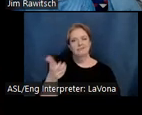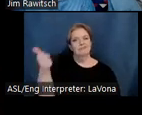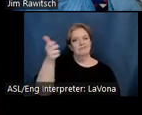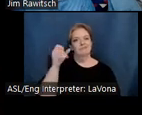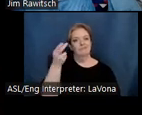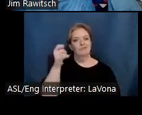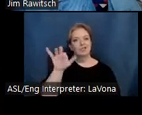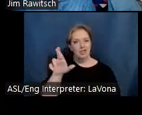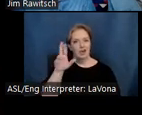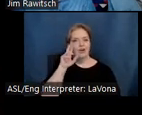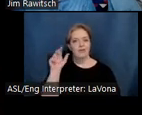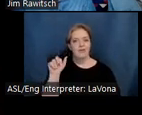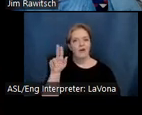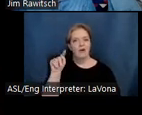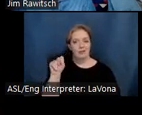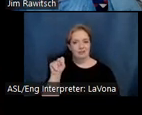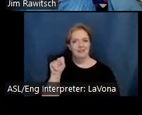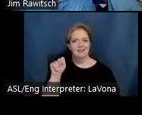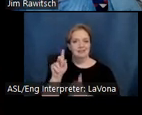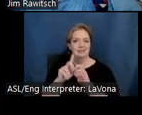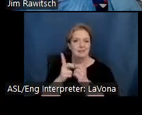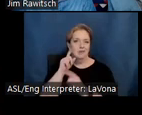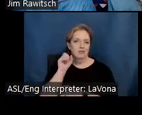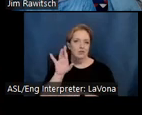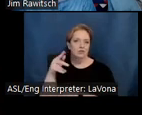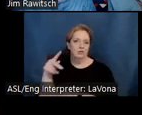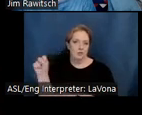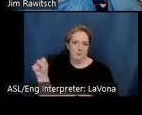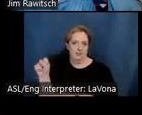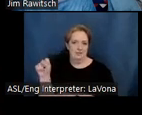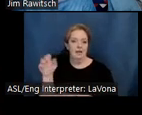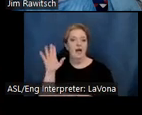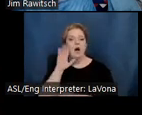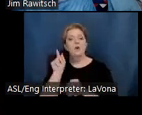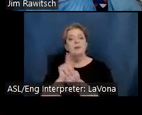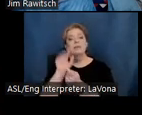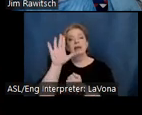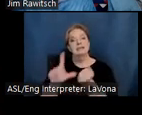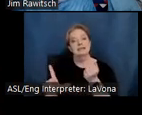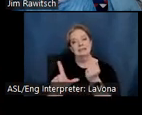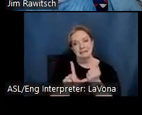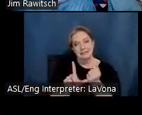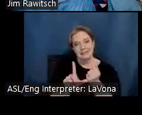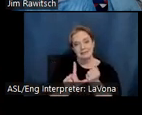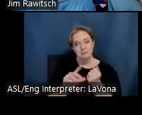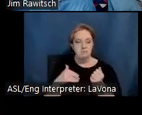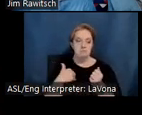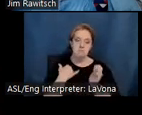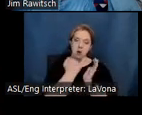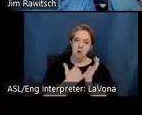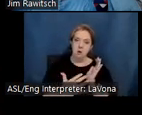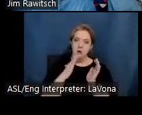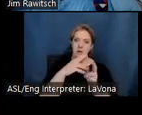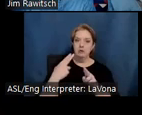Scripps College. Alfreda would also meet Millard's studio assistant, a promising young artist